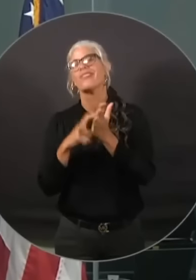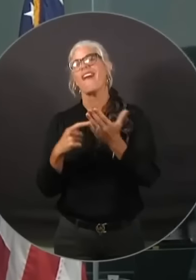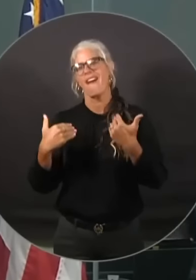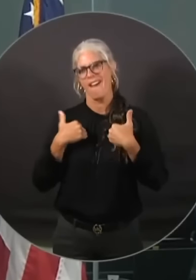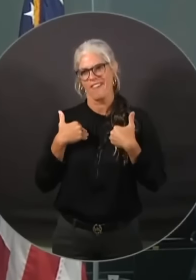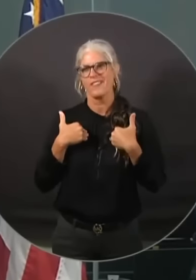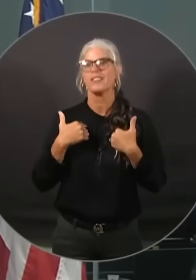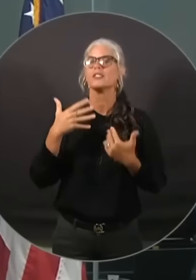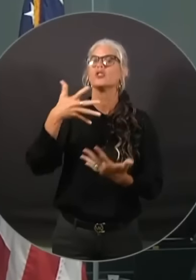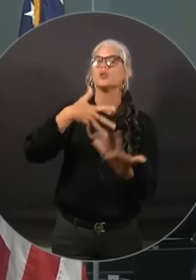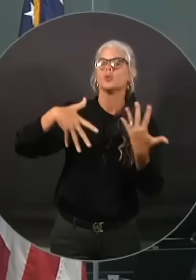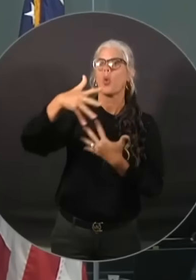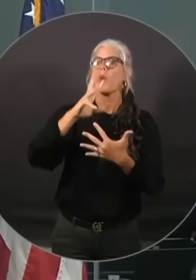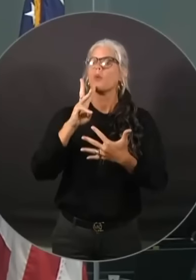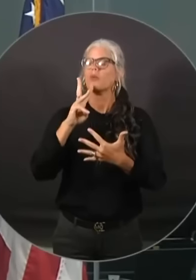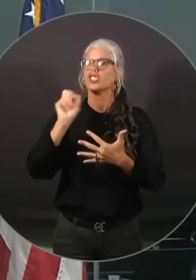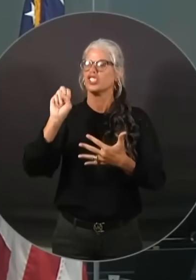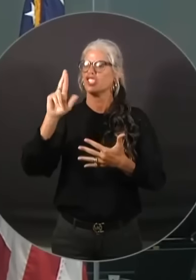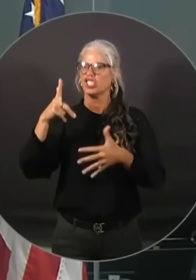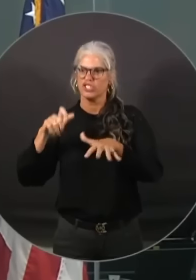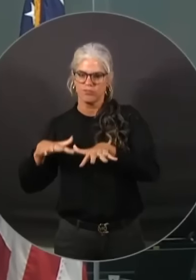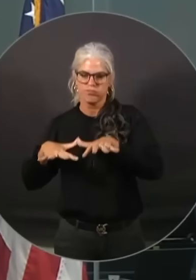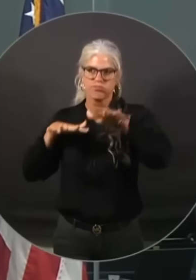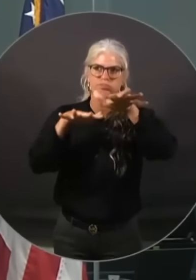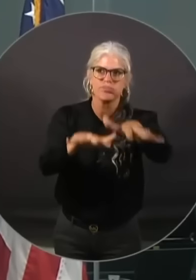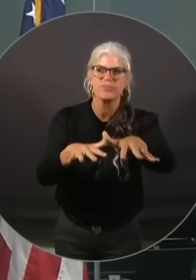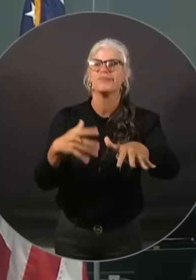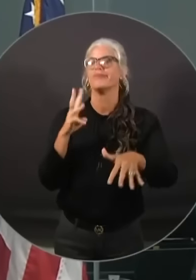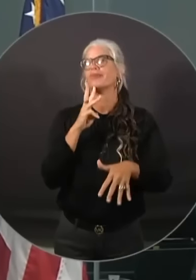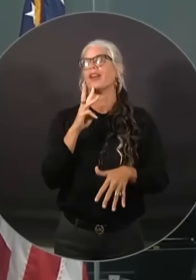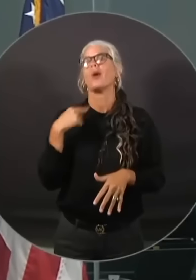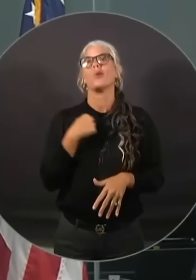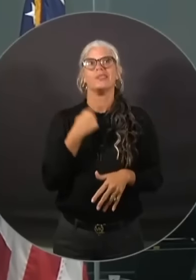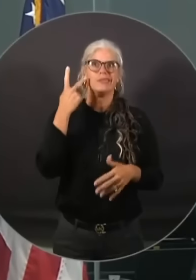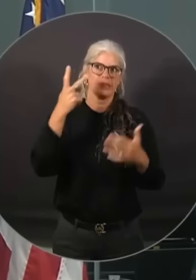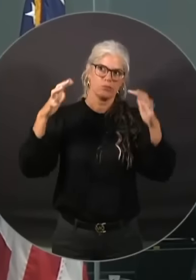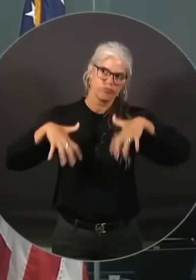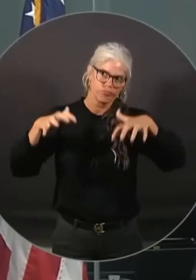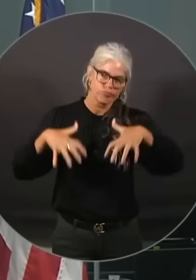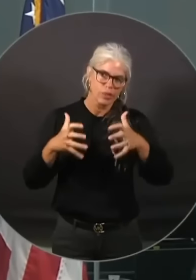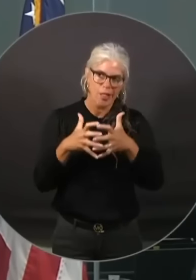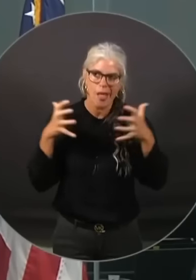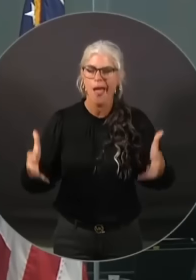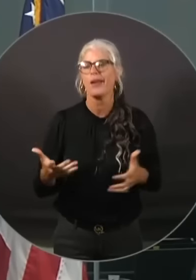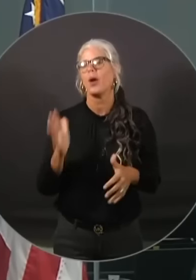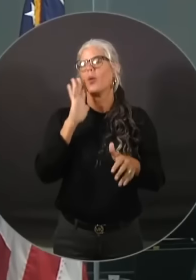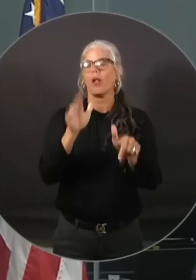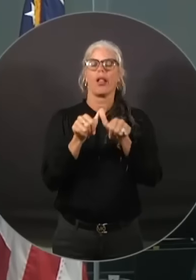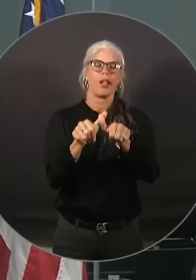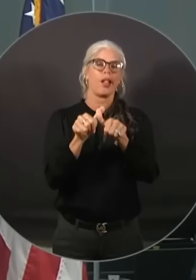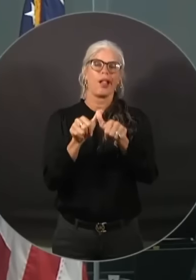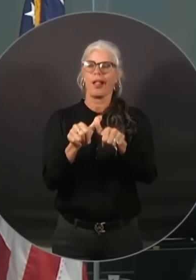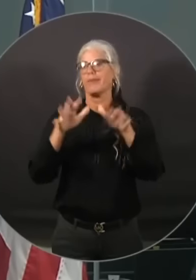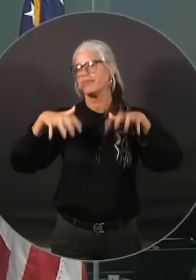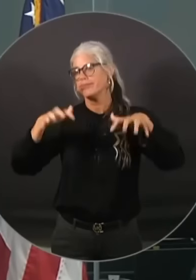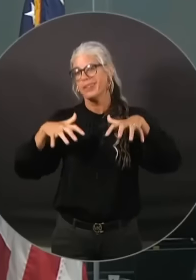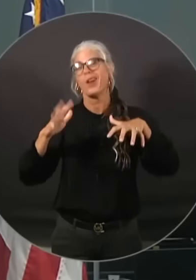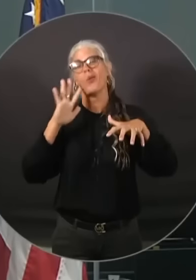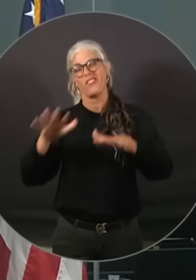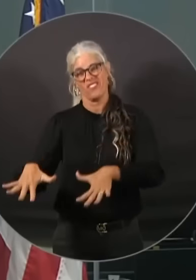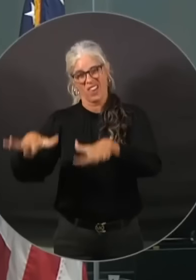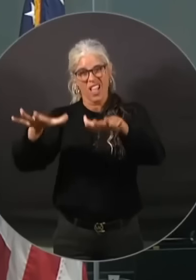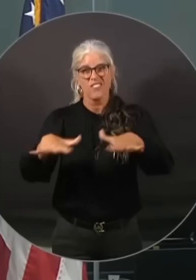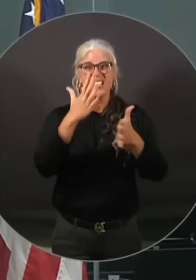seen inundation. We have seen and will continue to see flooding in very parts of the State of